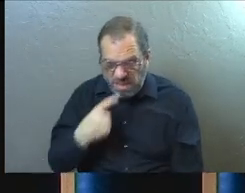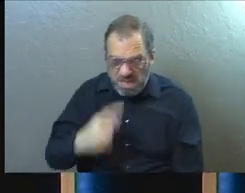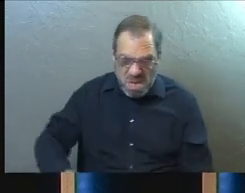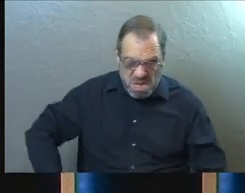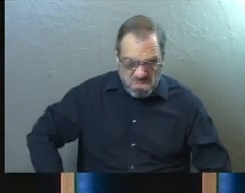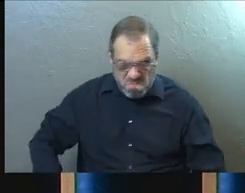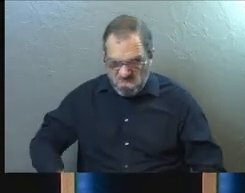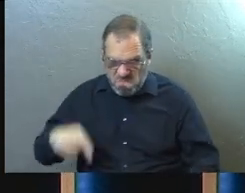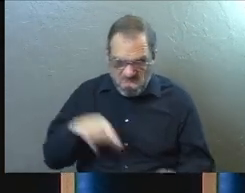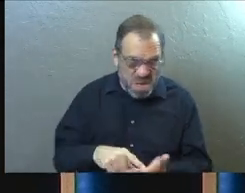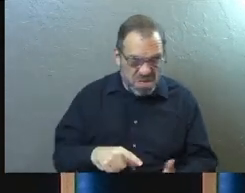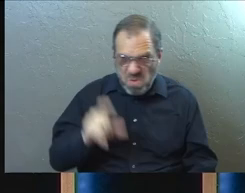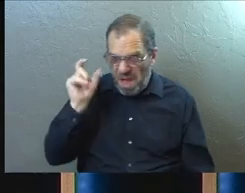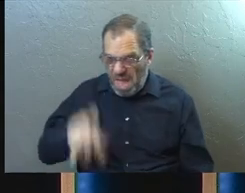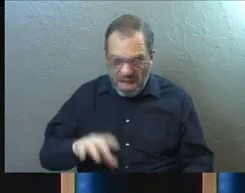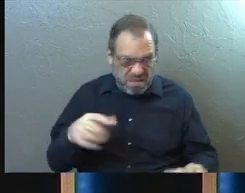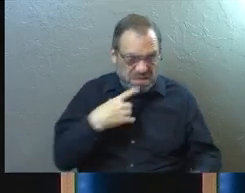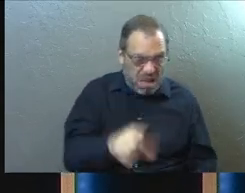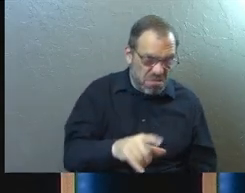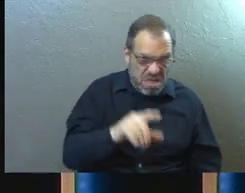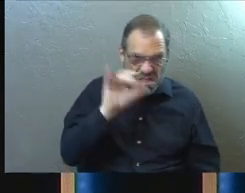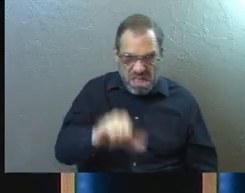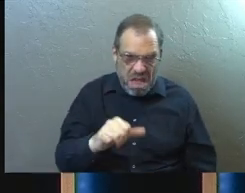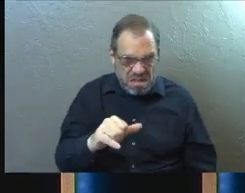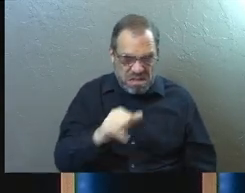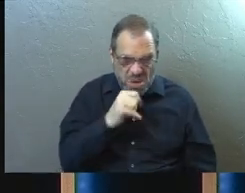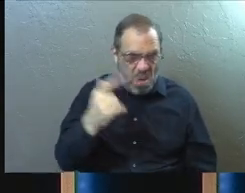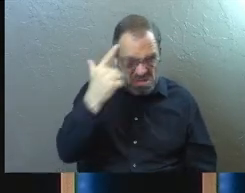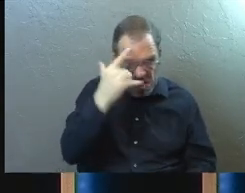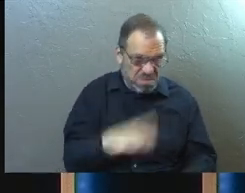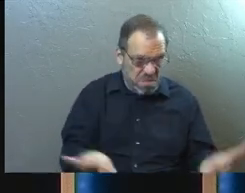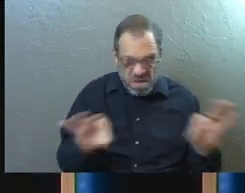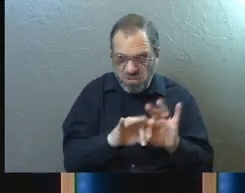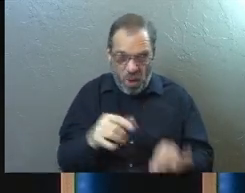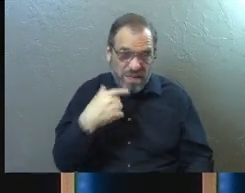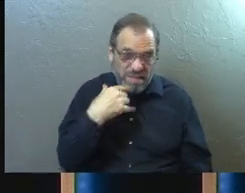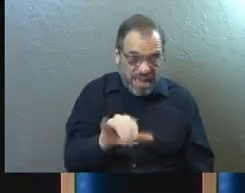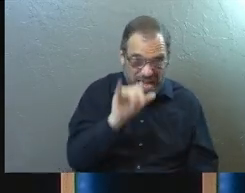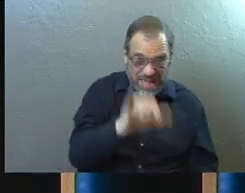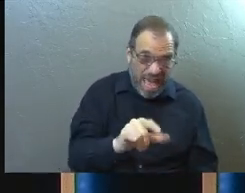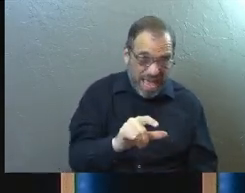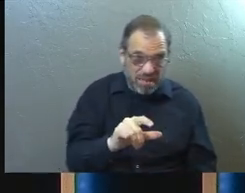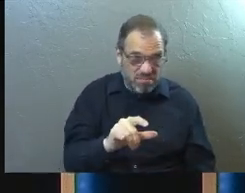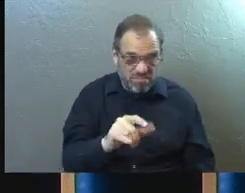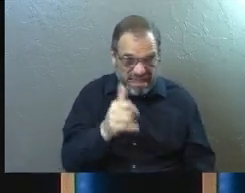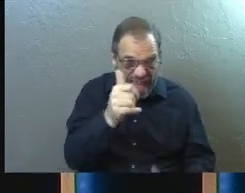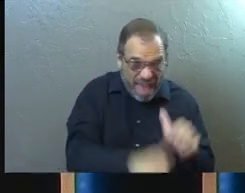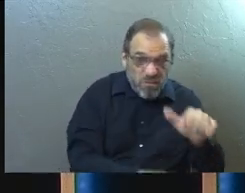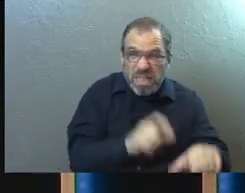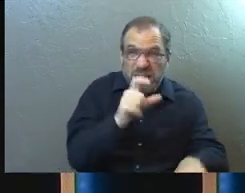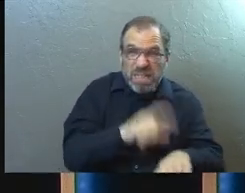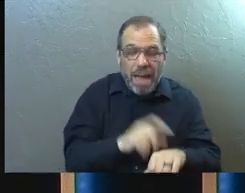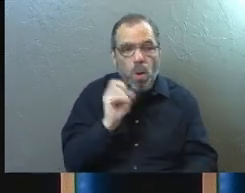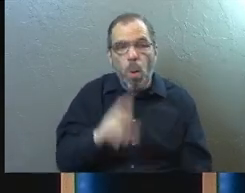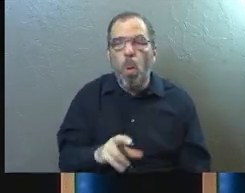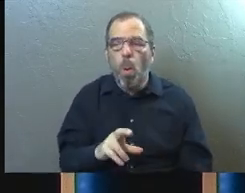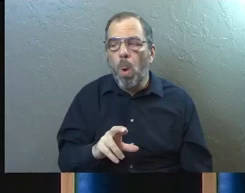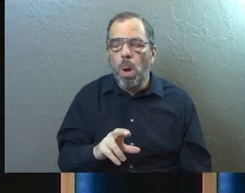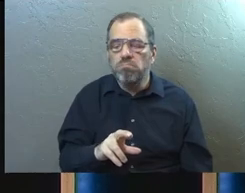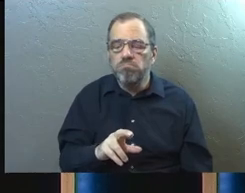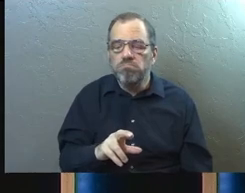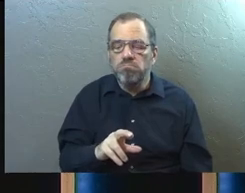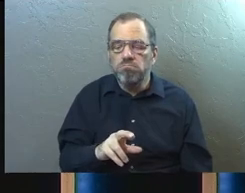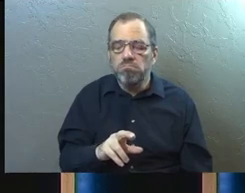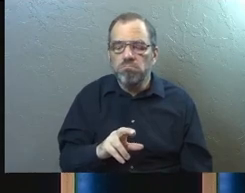say this? Do I have to tell them that I don't think that's a big deal? Do I have to say that every single time, or should I instead